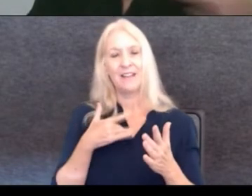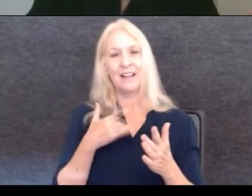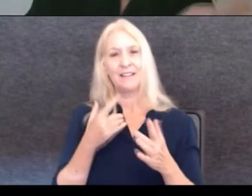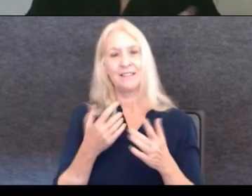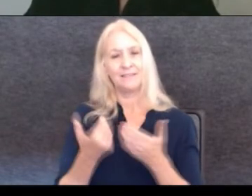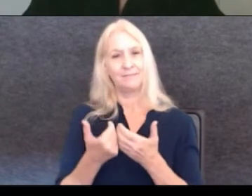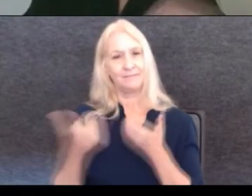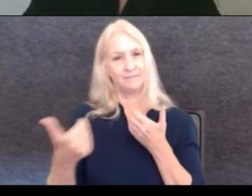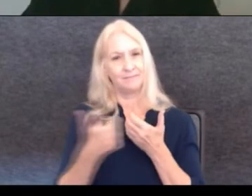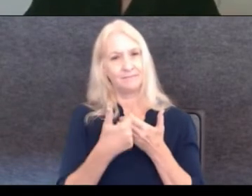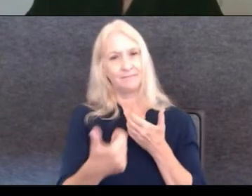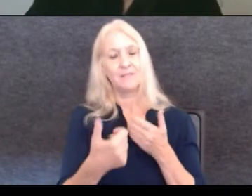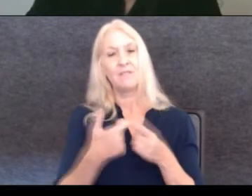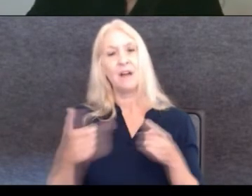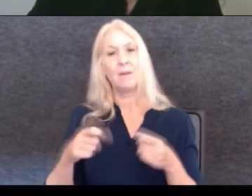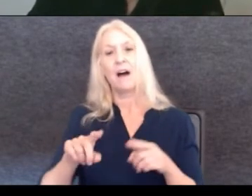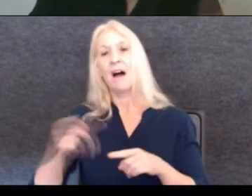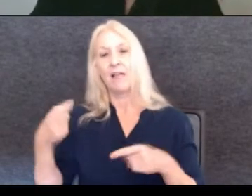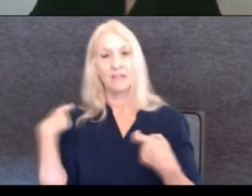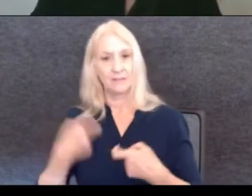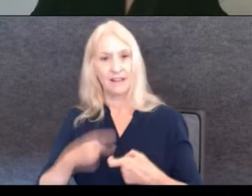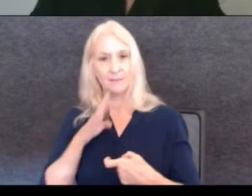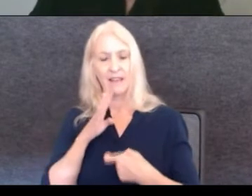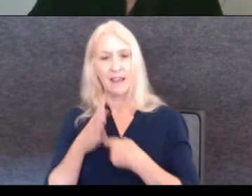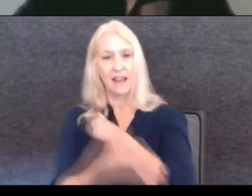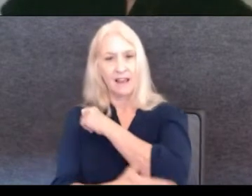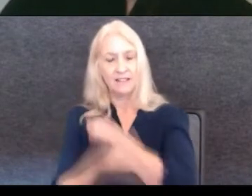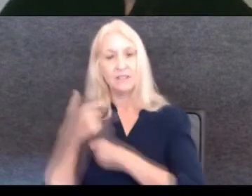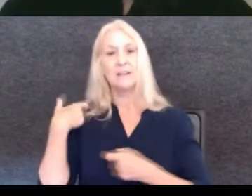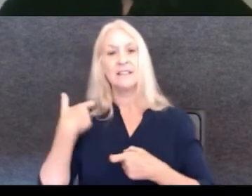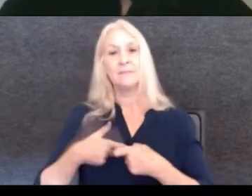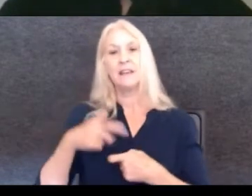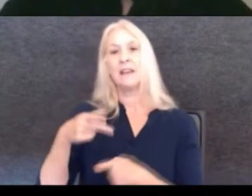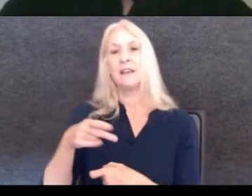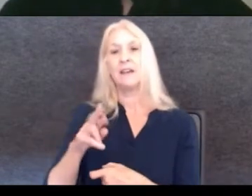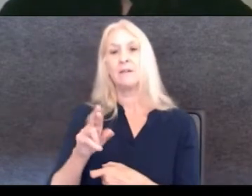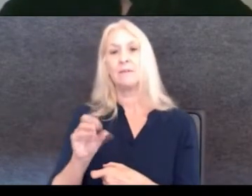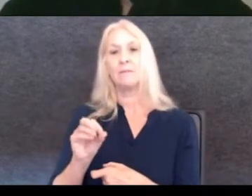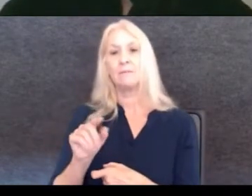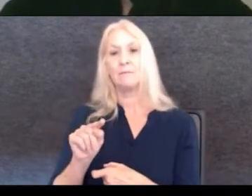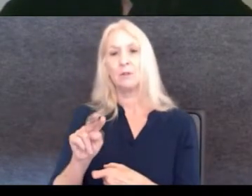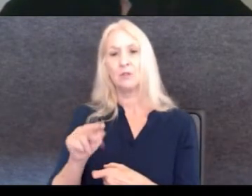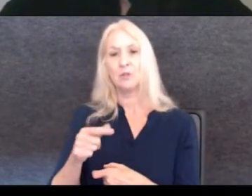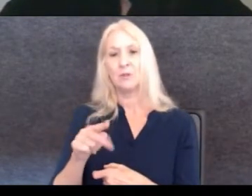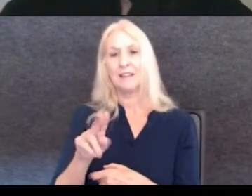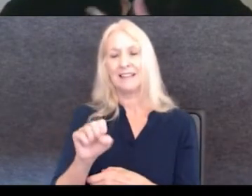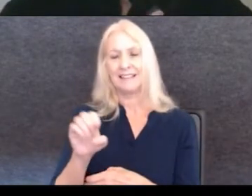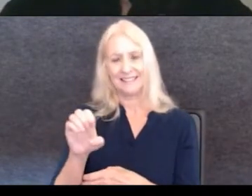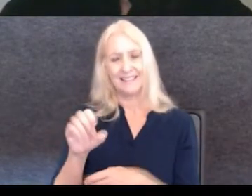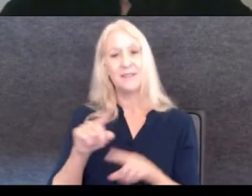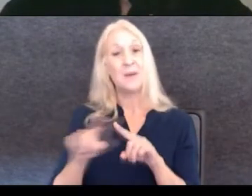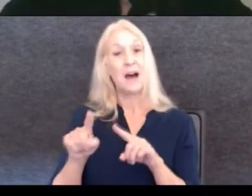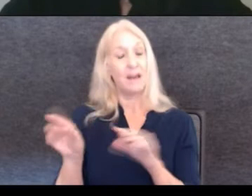from the other Spanish speaking countries, because we speak Portuguese. So, but when I moved to New